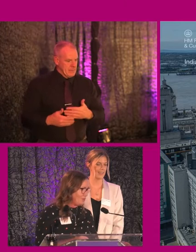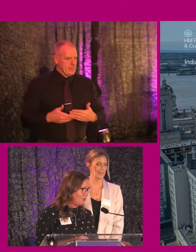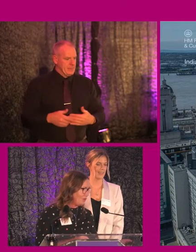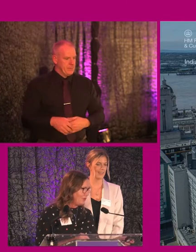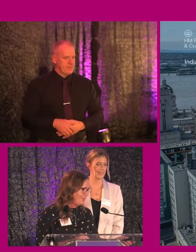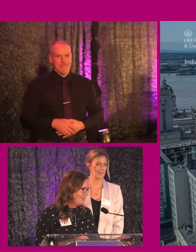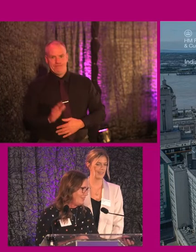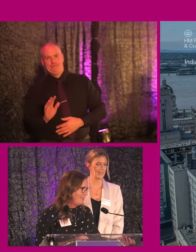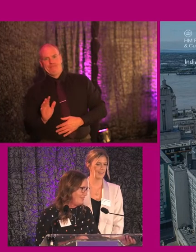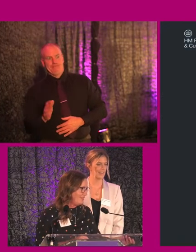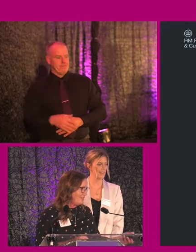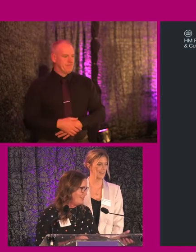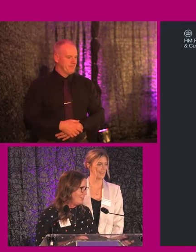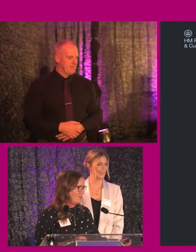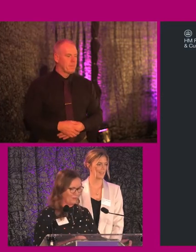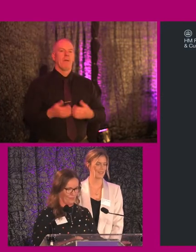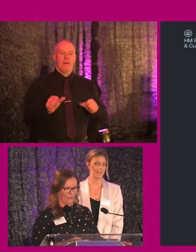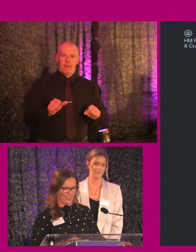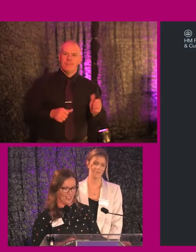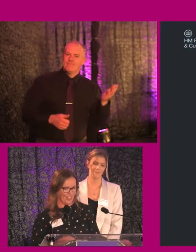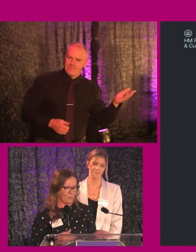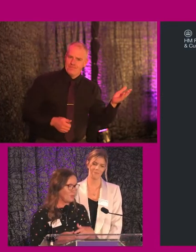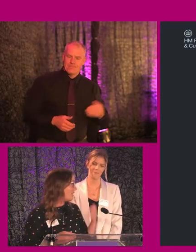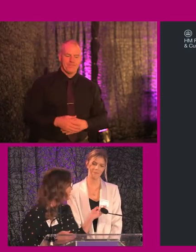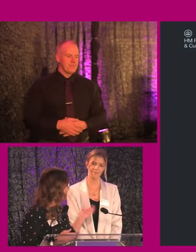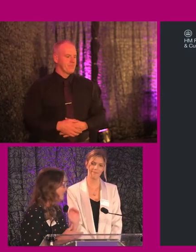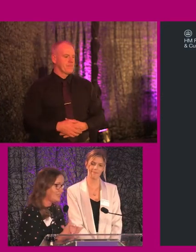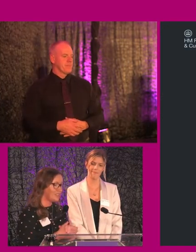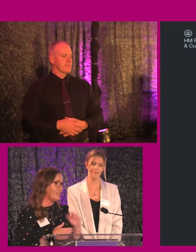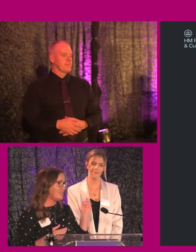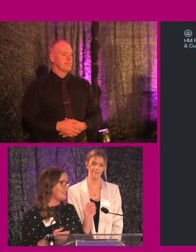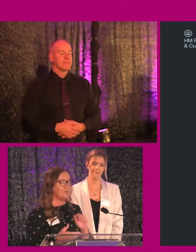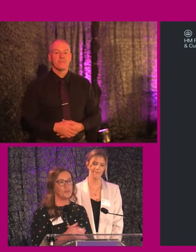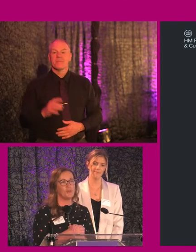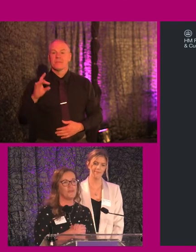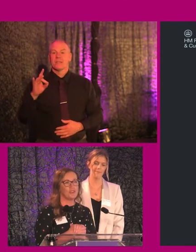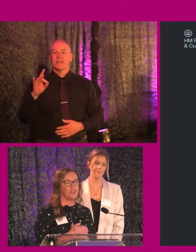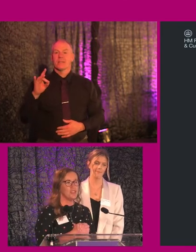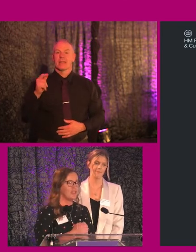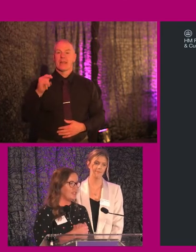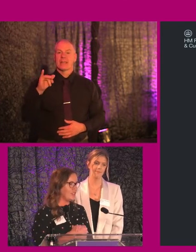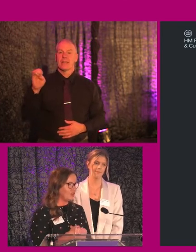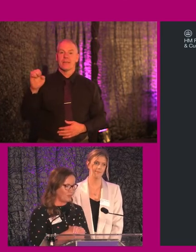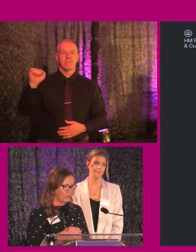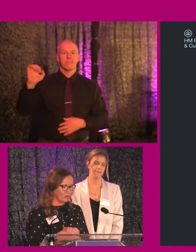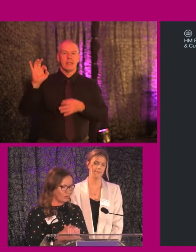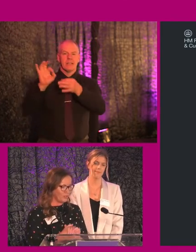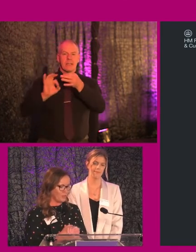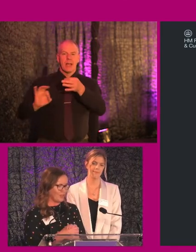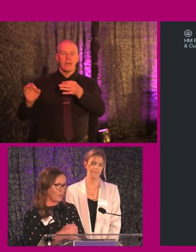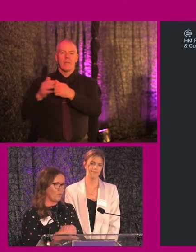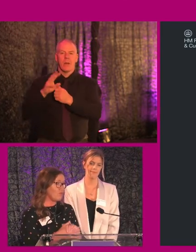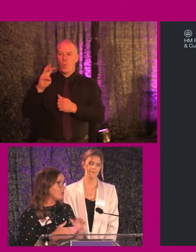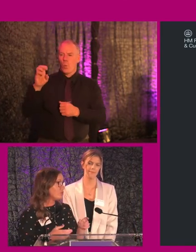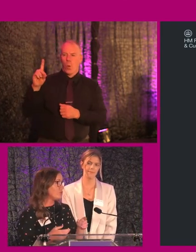Maybe not. There we go. So as Terry said, Katie is one of our designers from Ward Robinson.